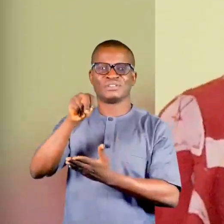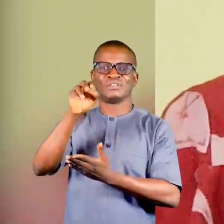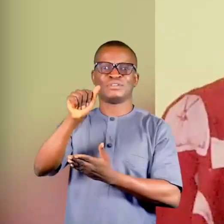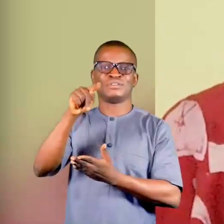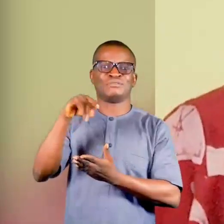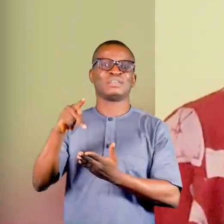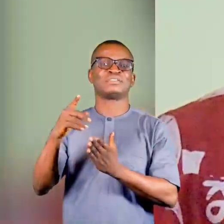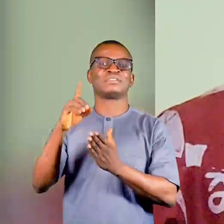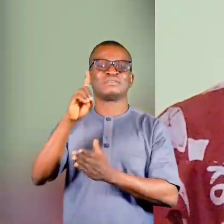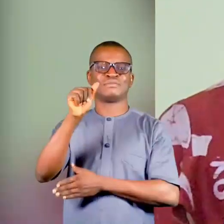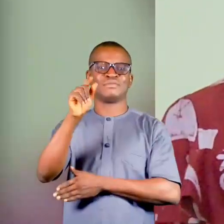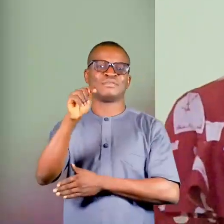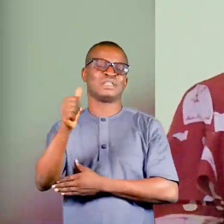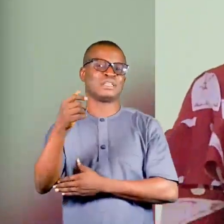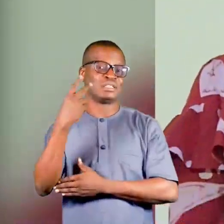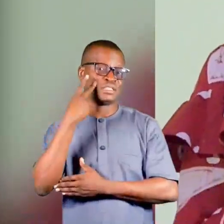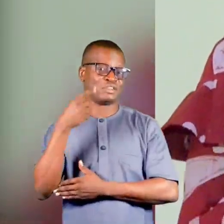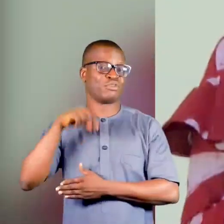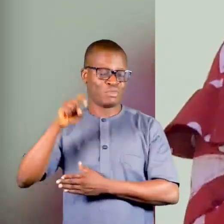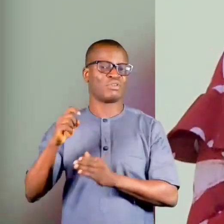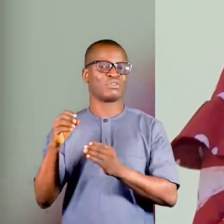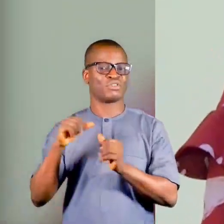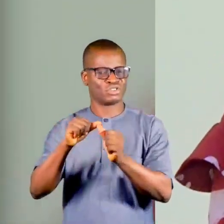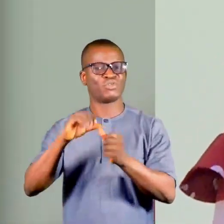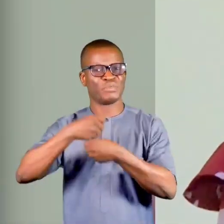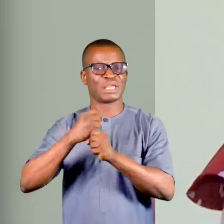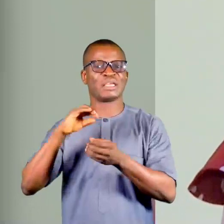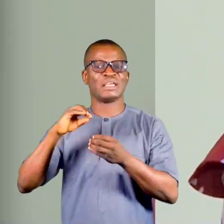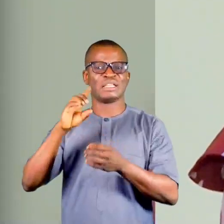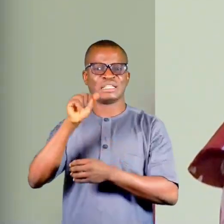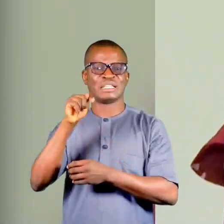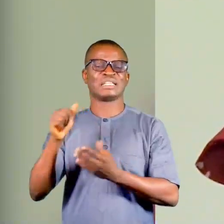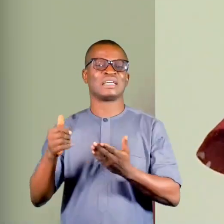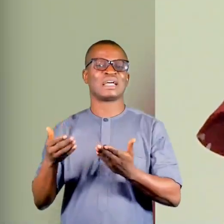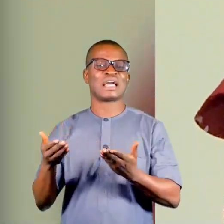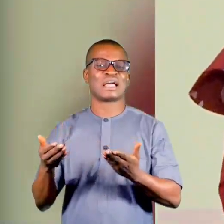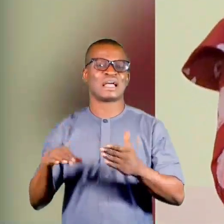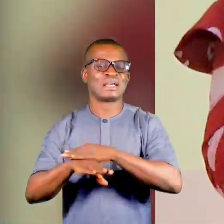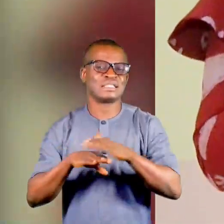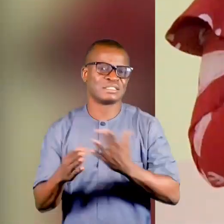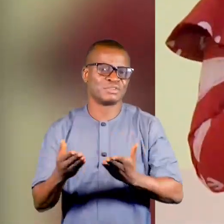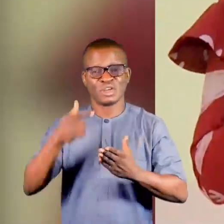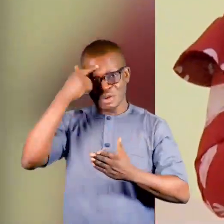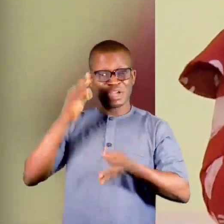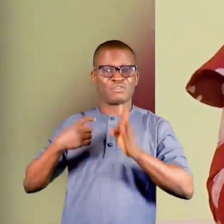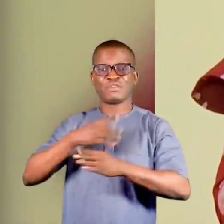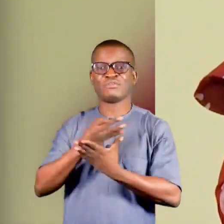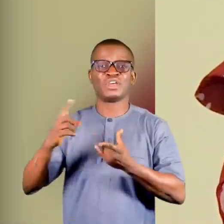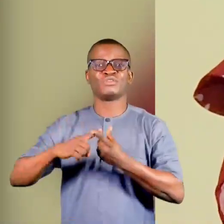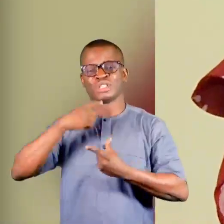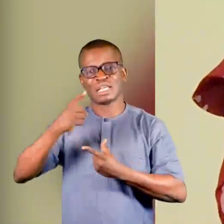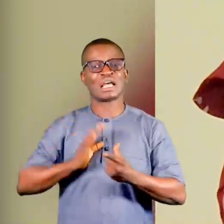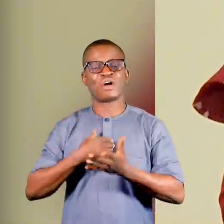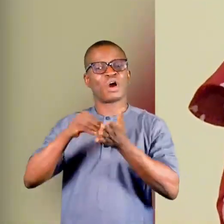Naptip data. So we need to continue to make our data and information accessible, because if we don't tell our own story by